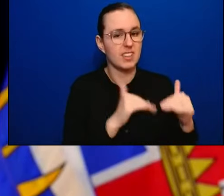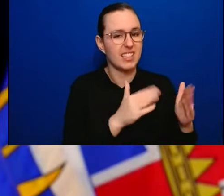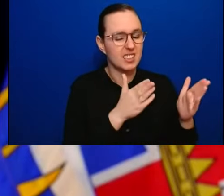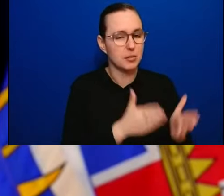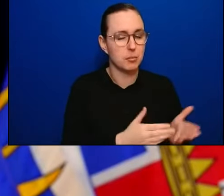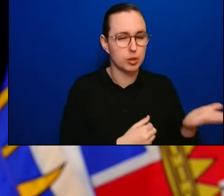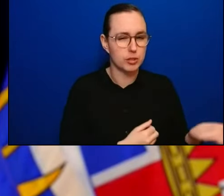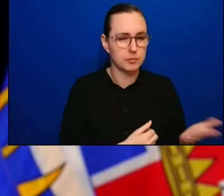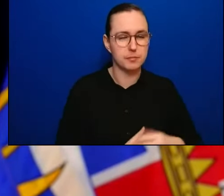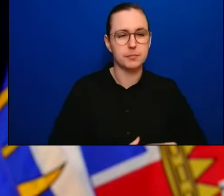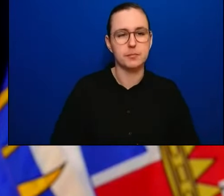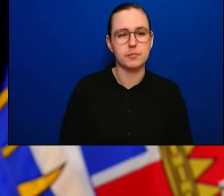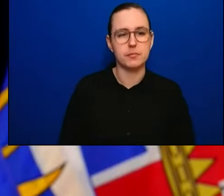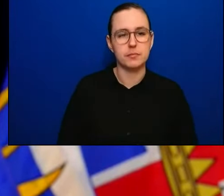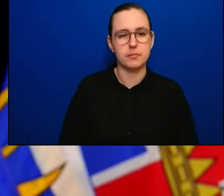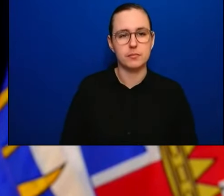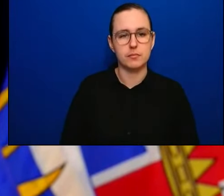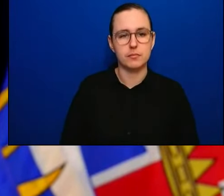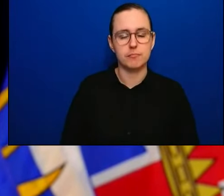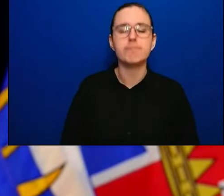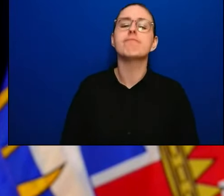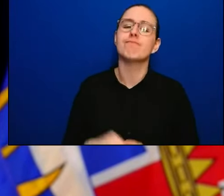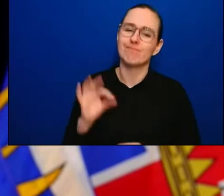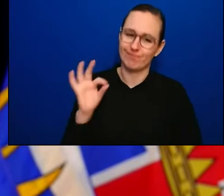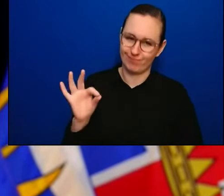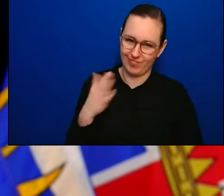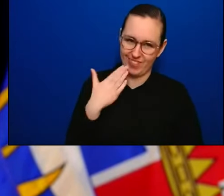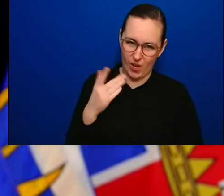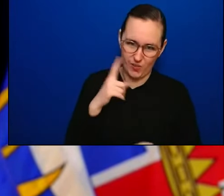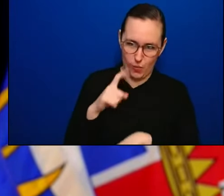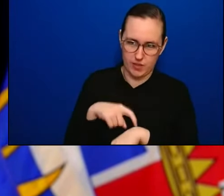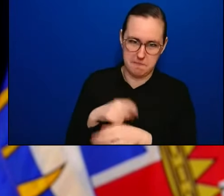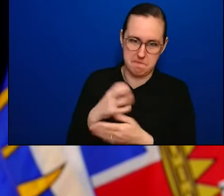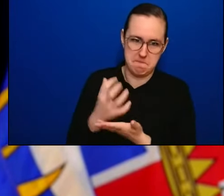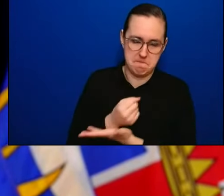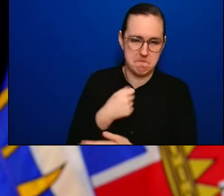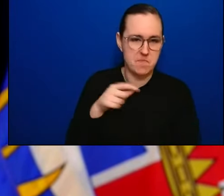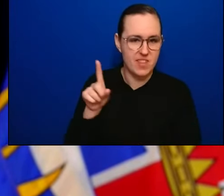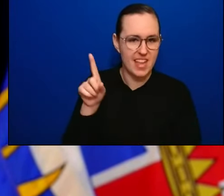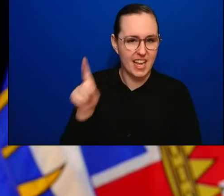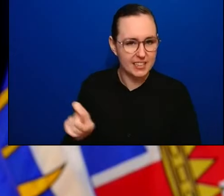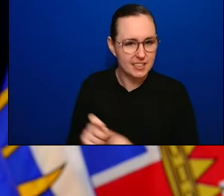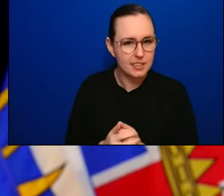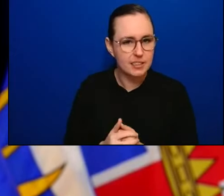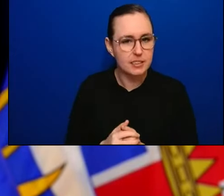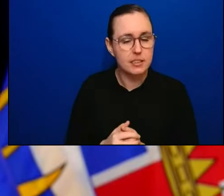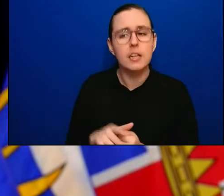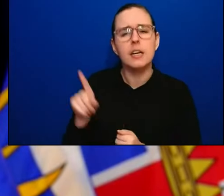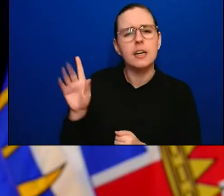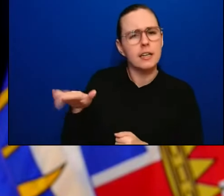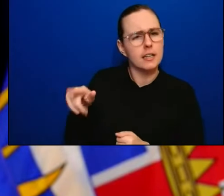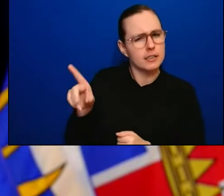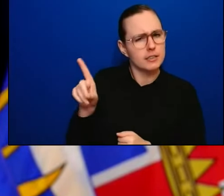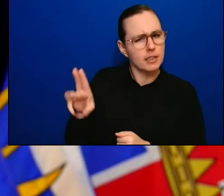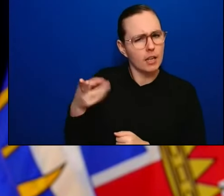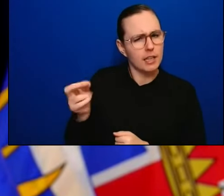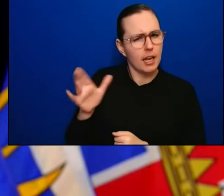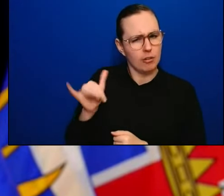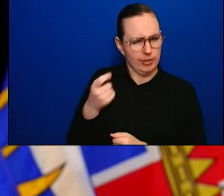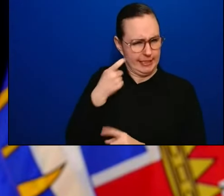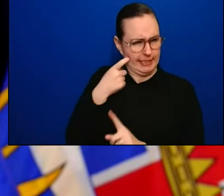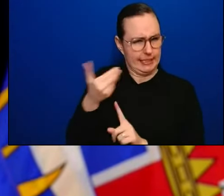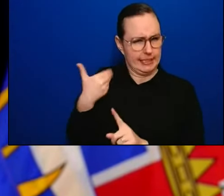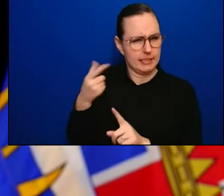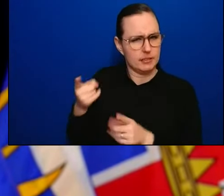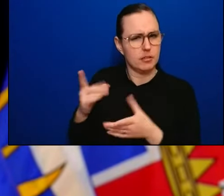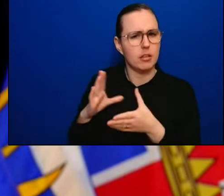Hi, thank you for taking my question. Dr Henry, earlier in this briefing you said that we were still seeing quite a low rate